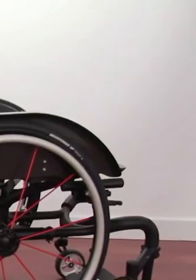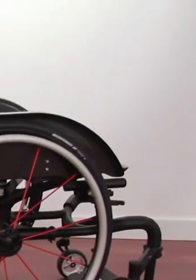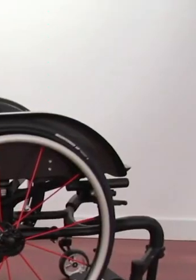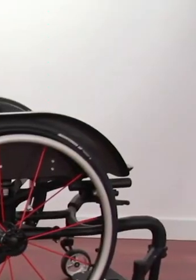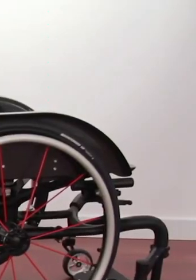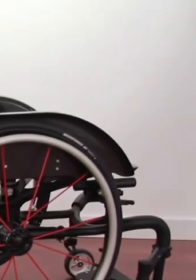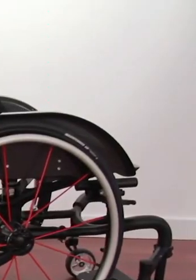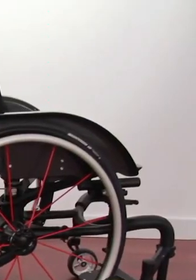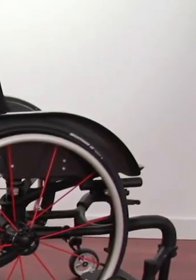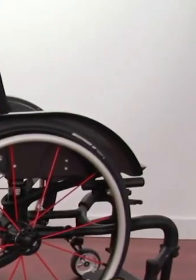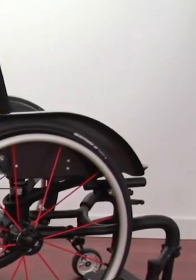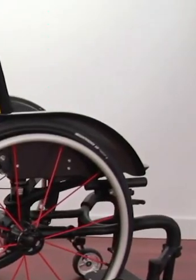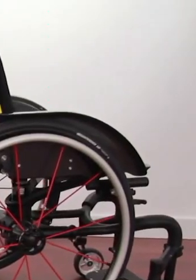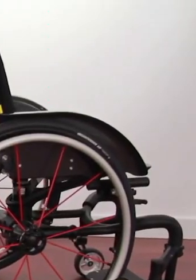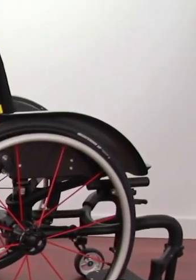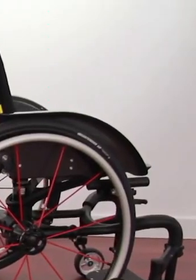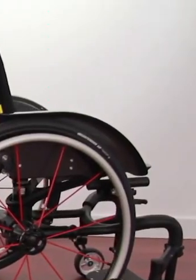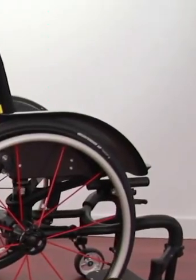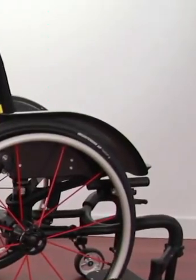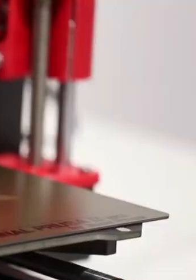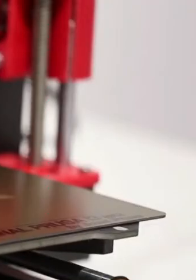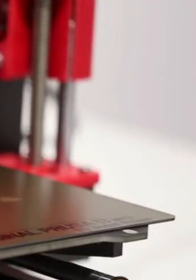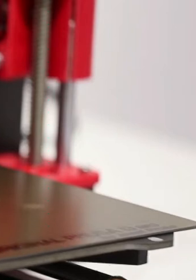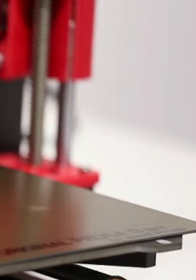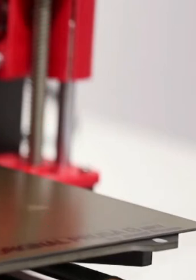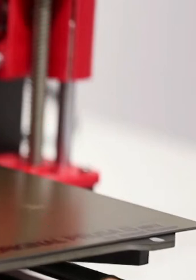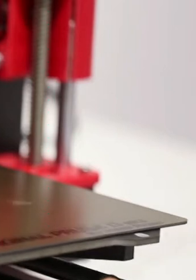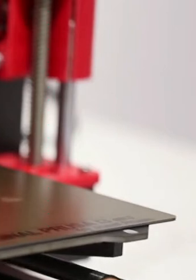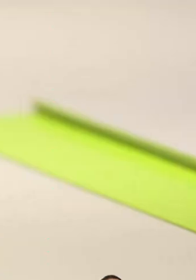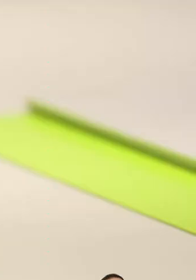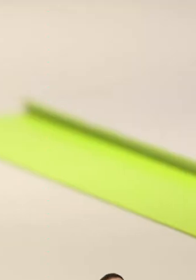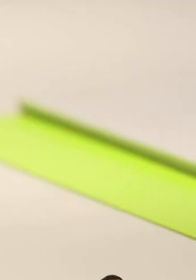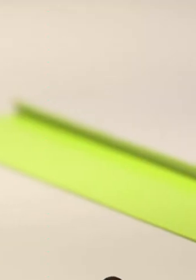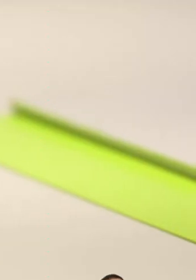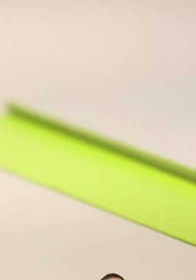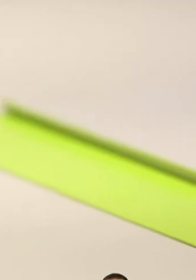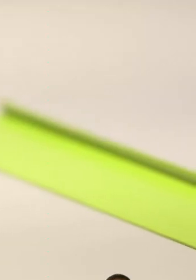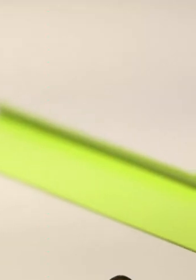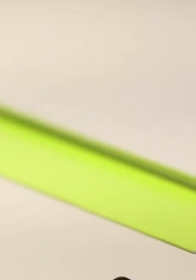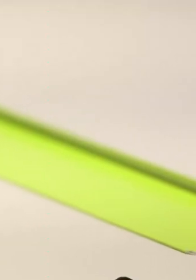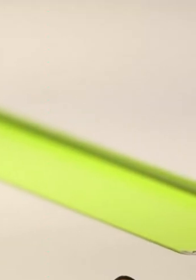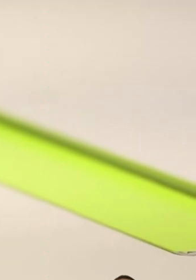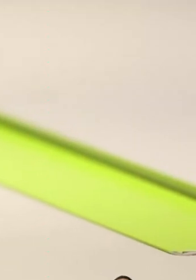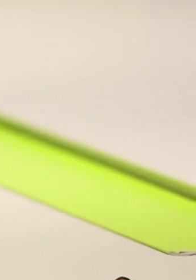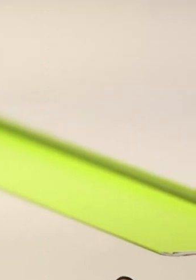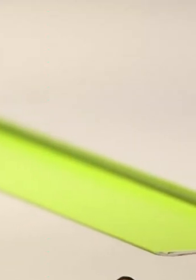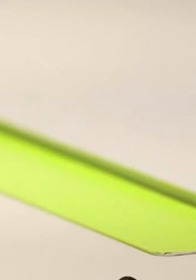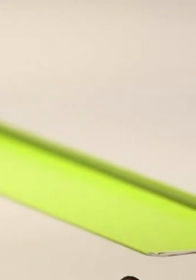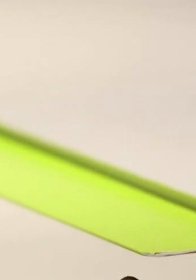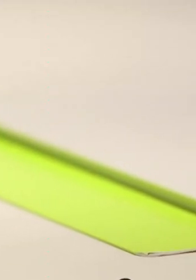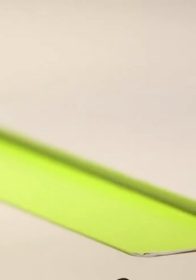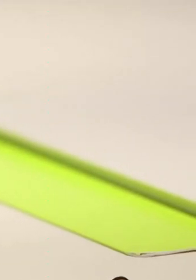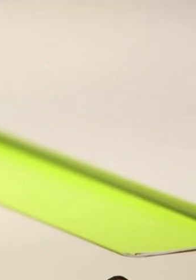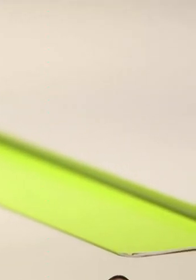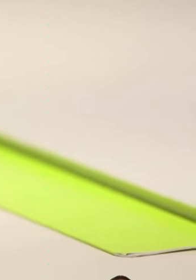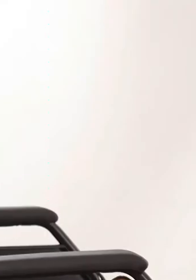the end of the room is a large screen. The camera wanders around and shows the items in close-ups. Objects